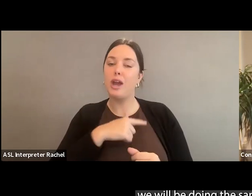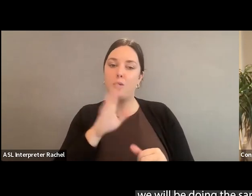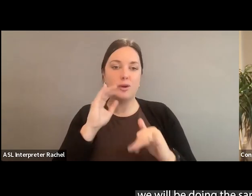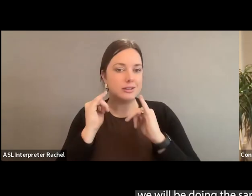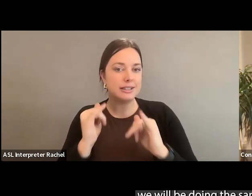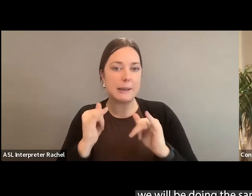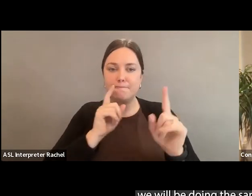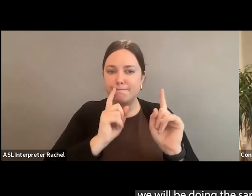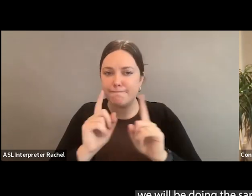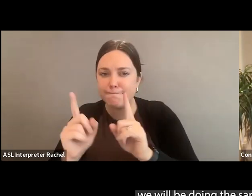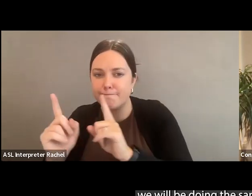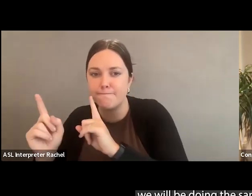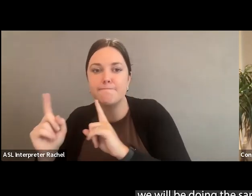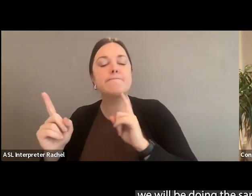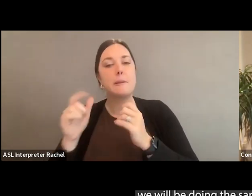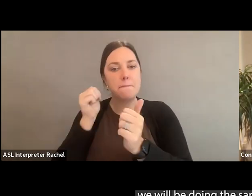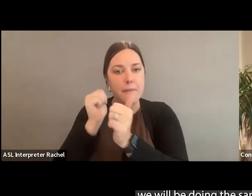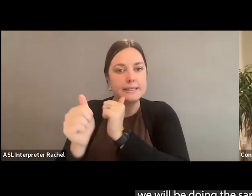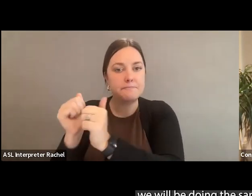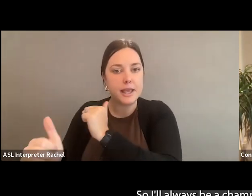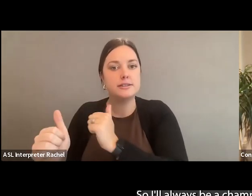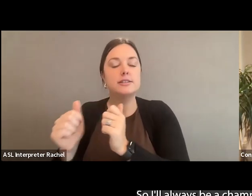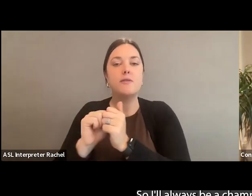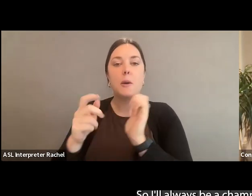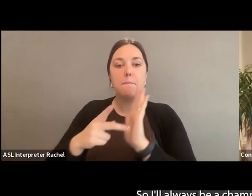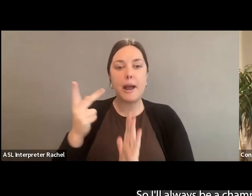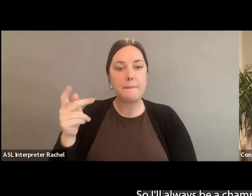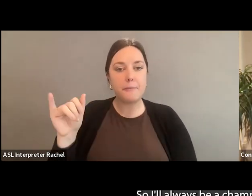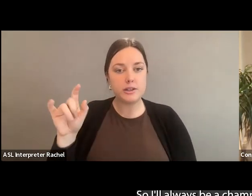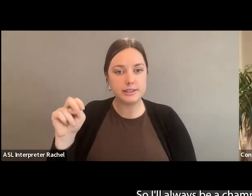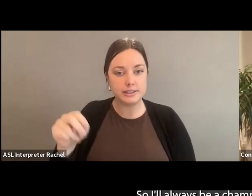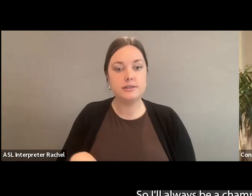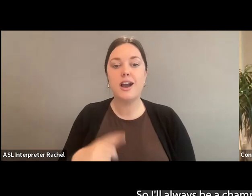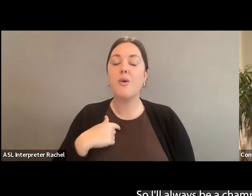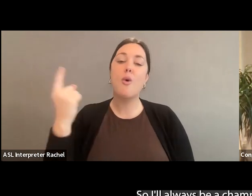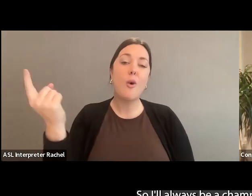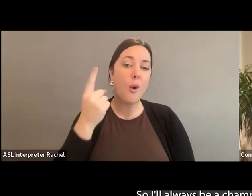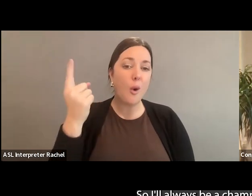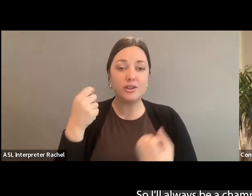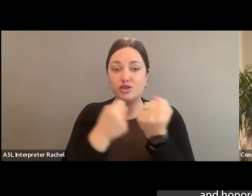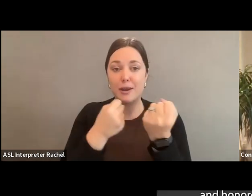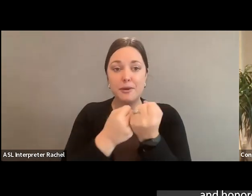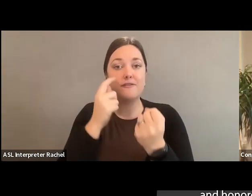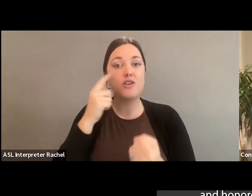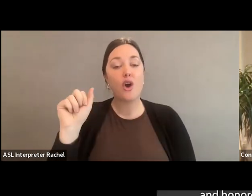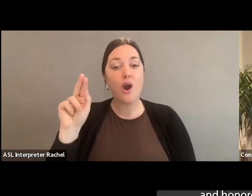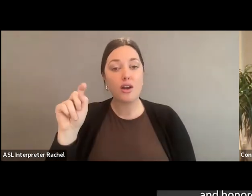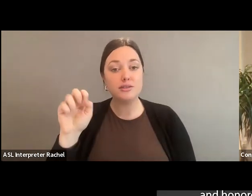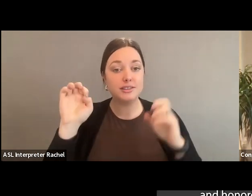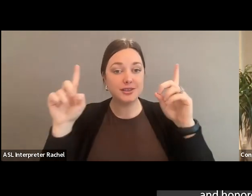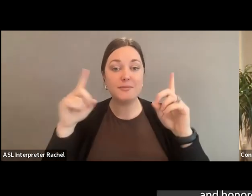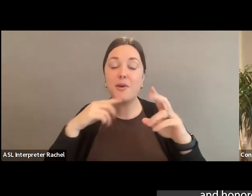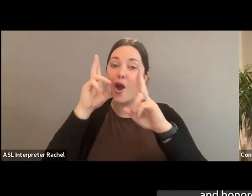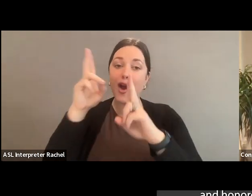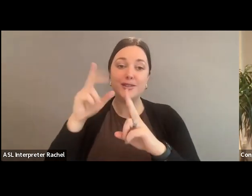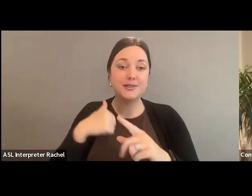hopefully move these through on a bipartisan basis. So I'll always be a champion for the arts and for arts education and honored to be your partner